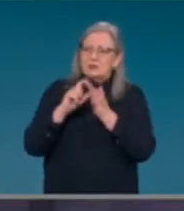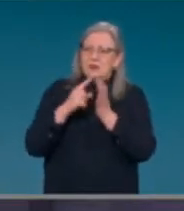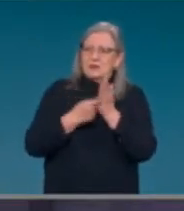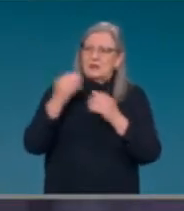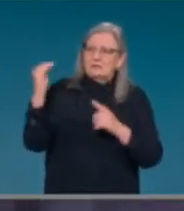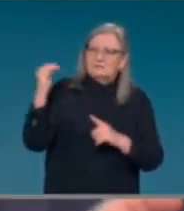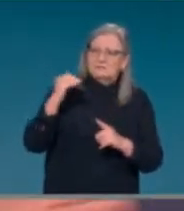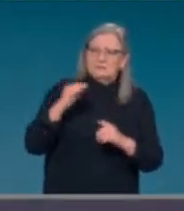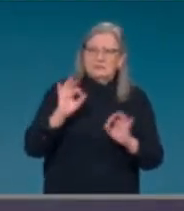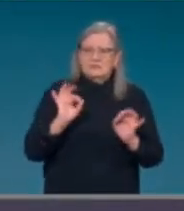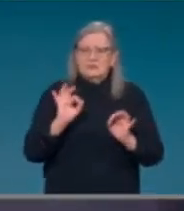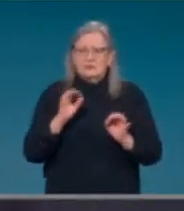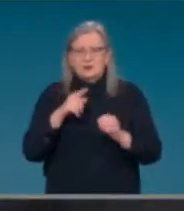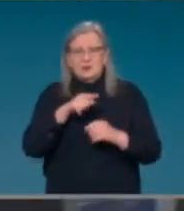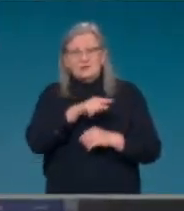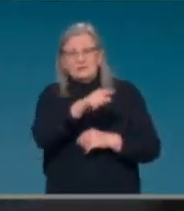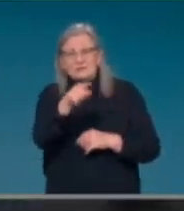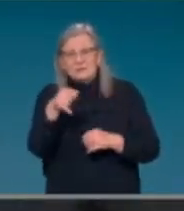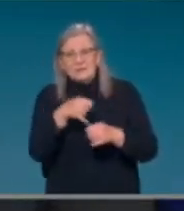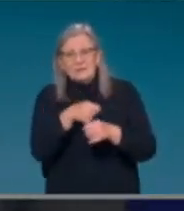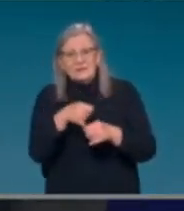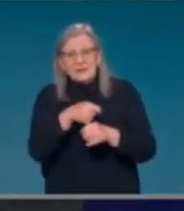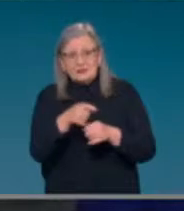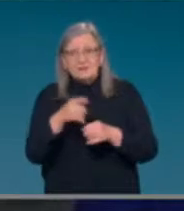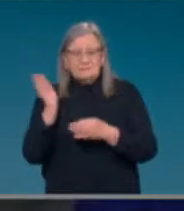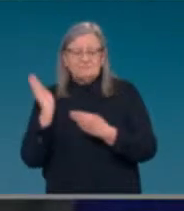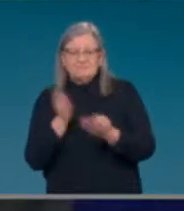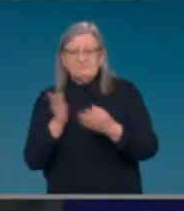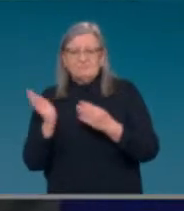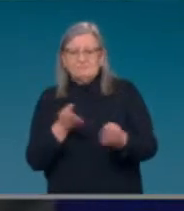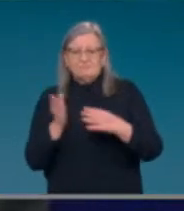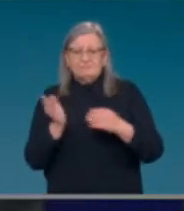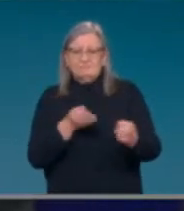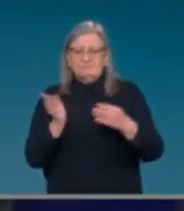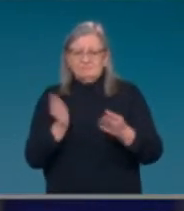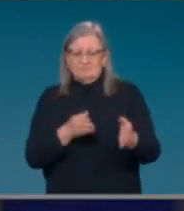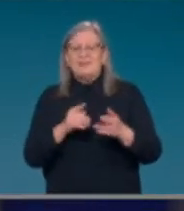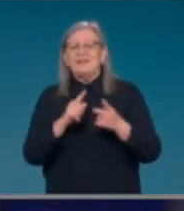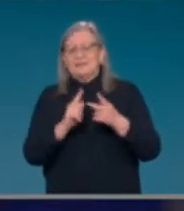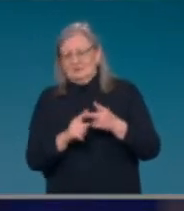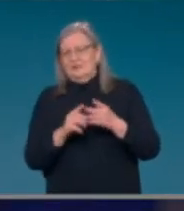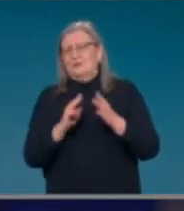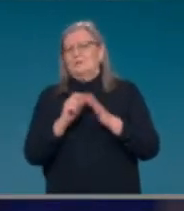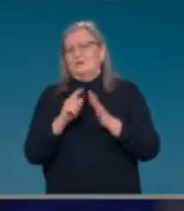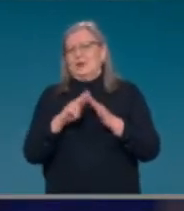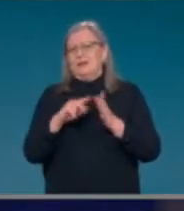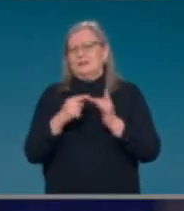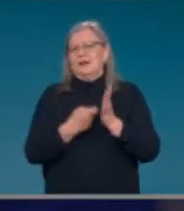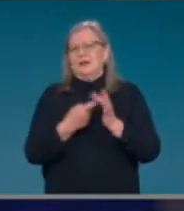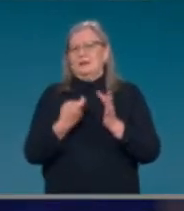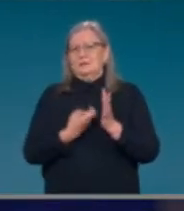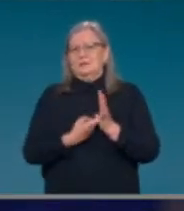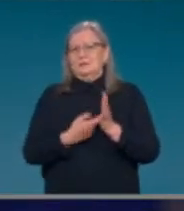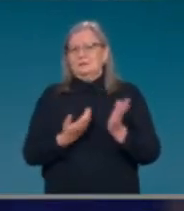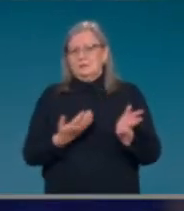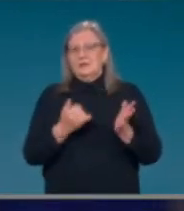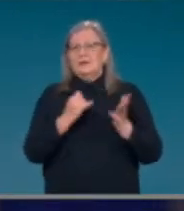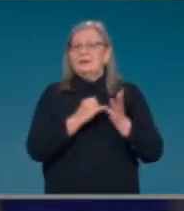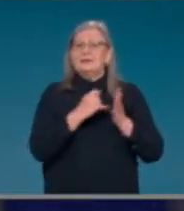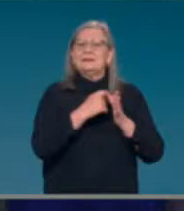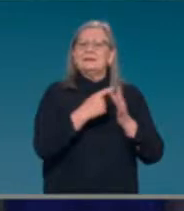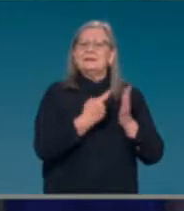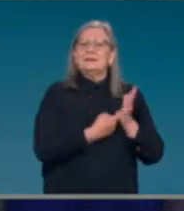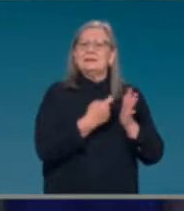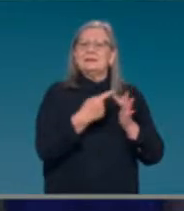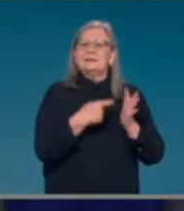that that's available. John? On the process for Pfizer, as soon as any medicine or vaccine is proposed for use or applied for use in